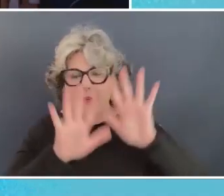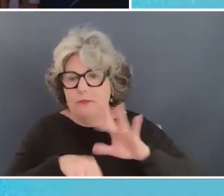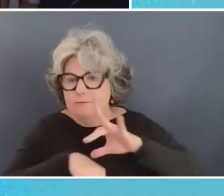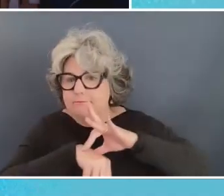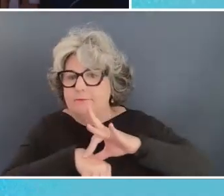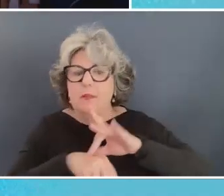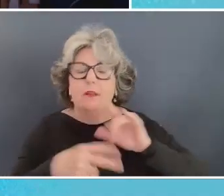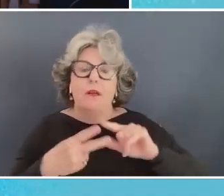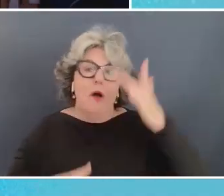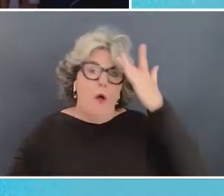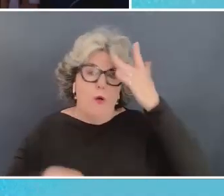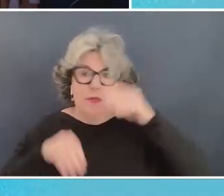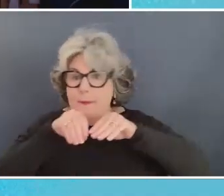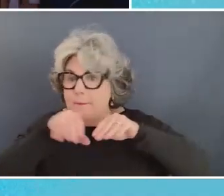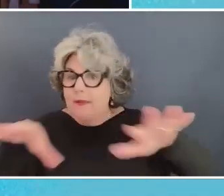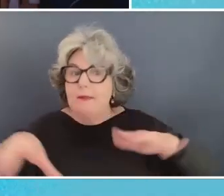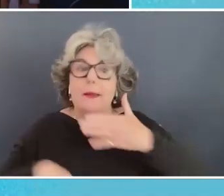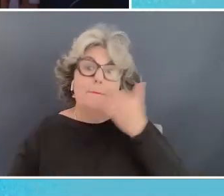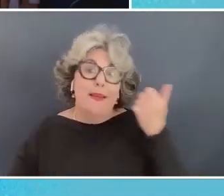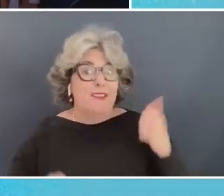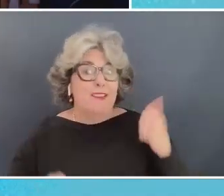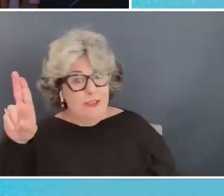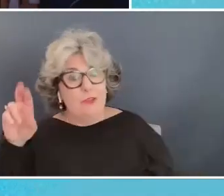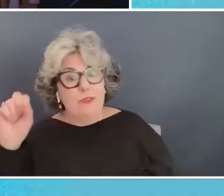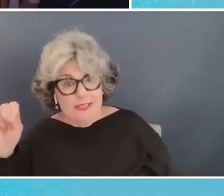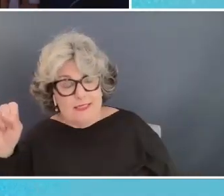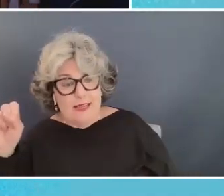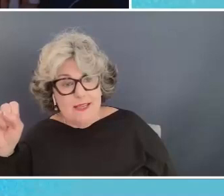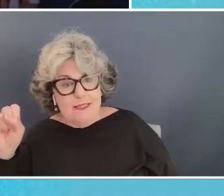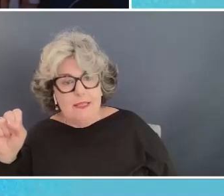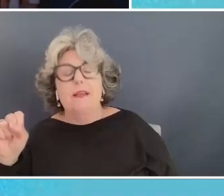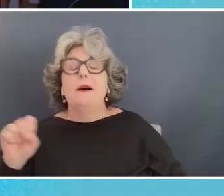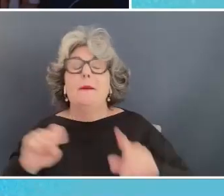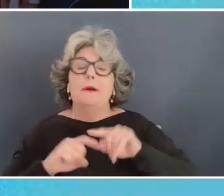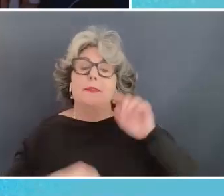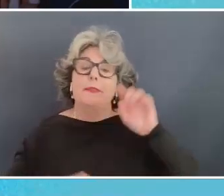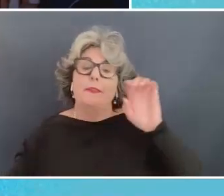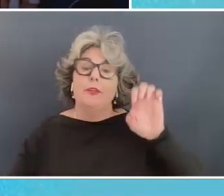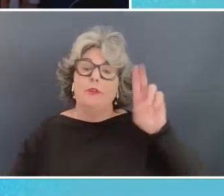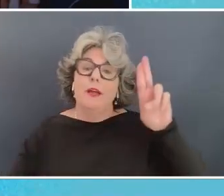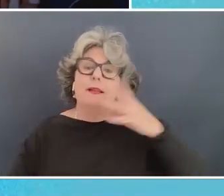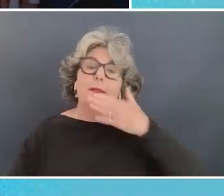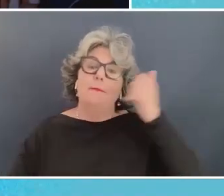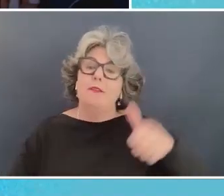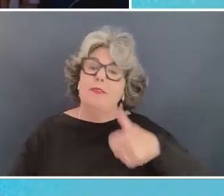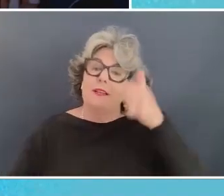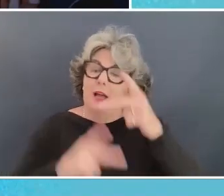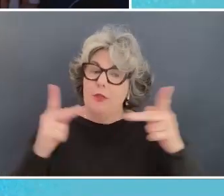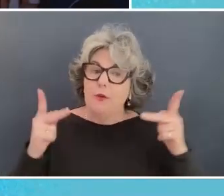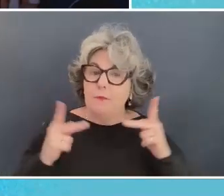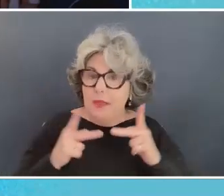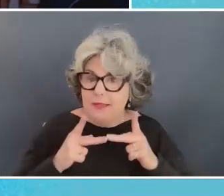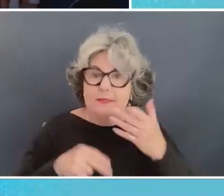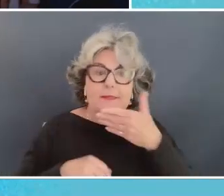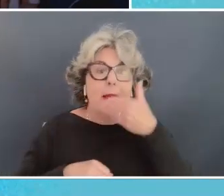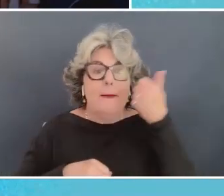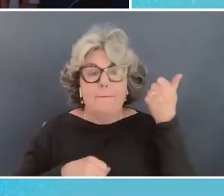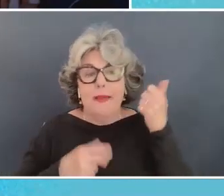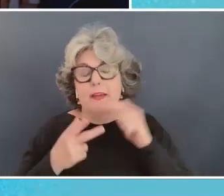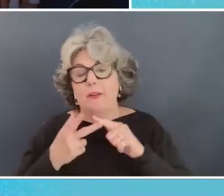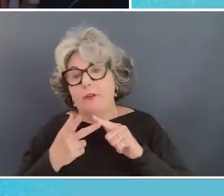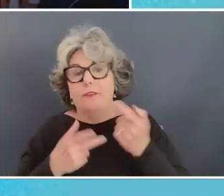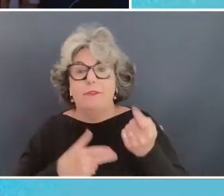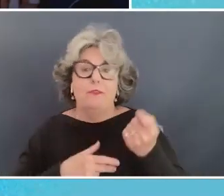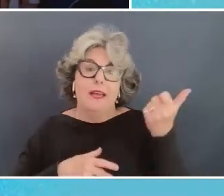on the pandemic far better than the united states but better than many other uh uh places a little better if you take britain